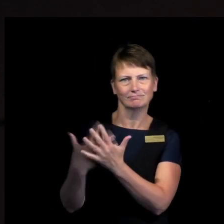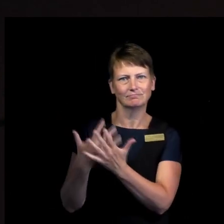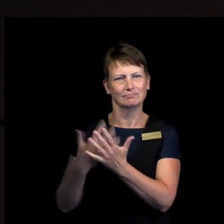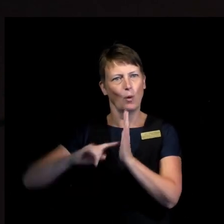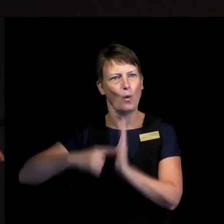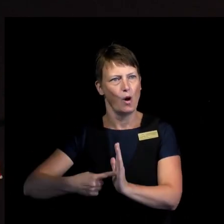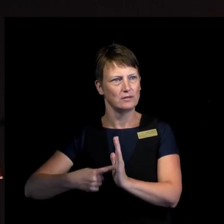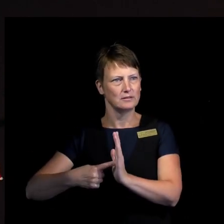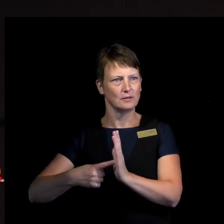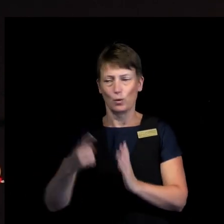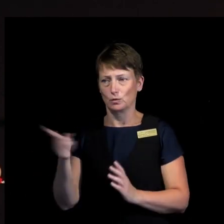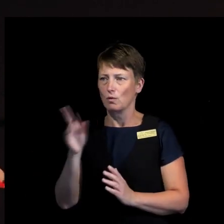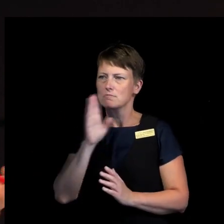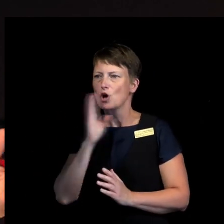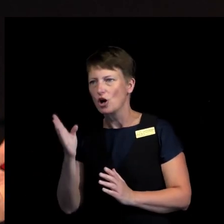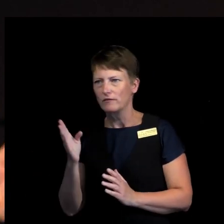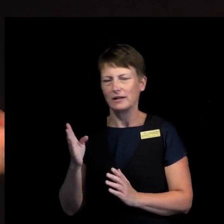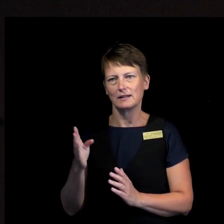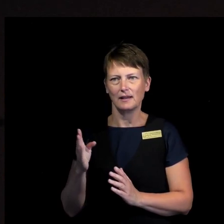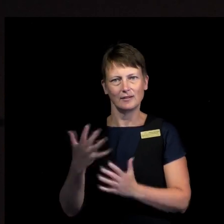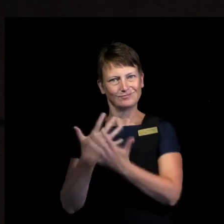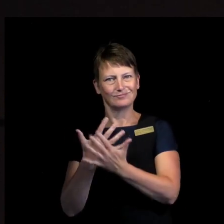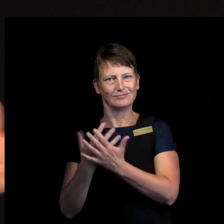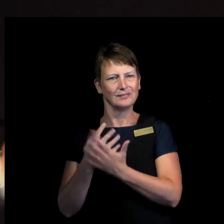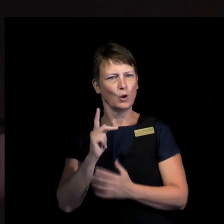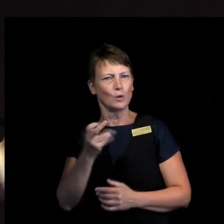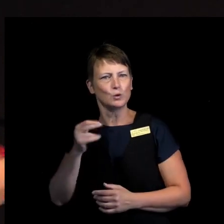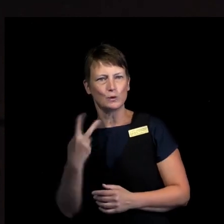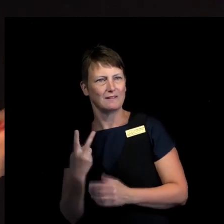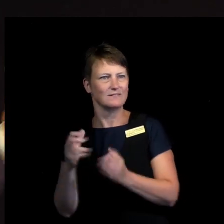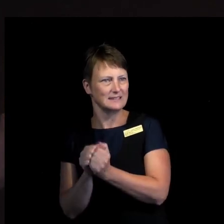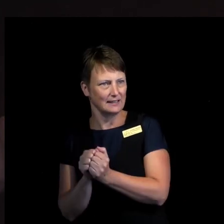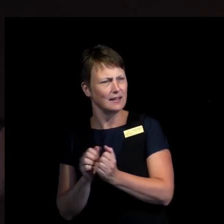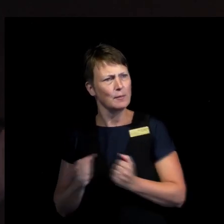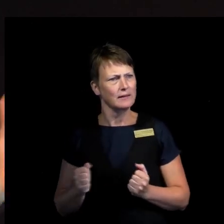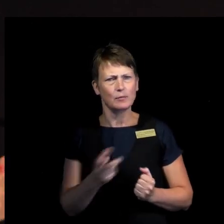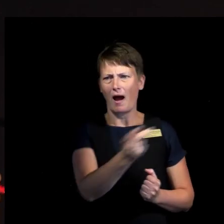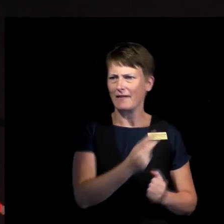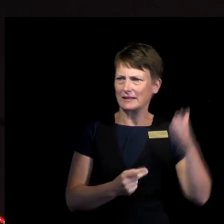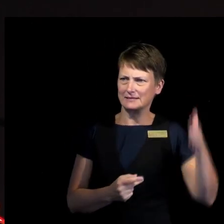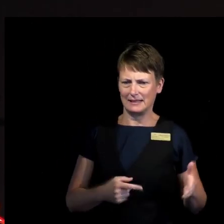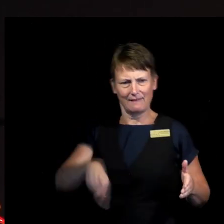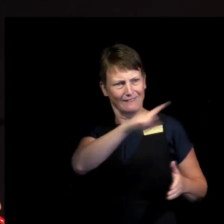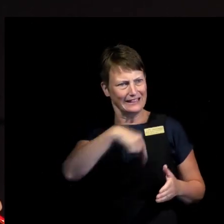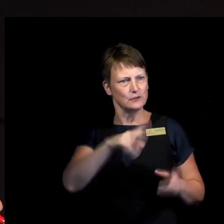consider being constructive about that. But what about the other side? Have we, the human rights community, been